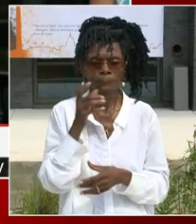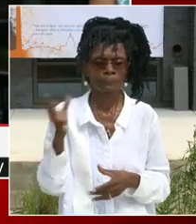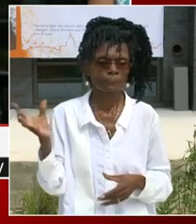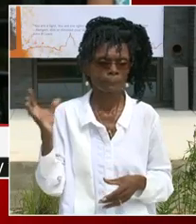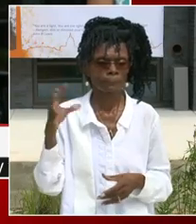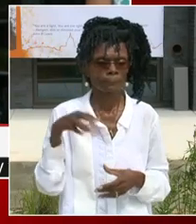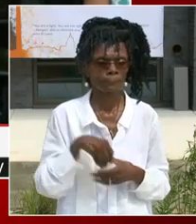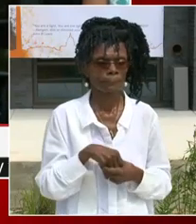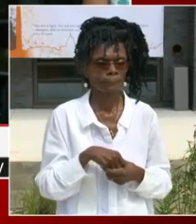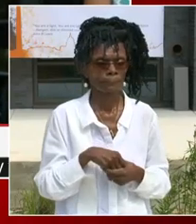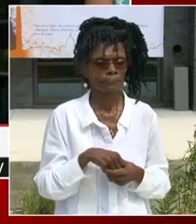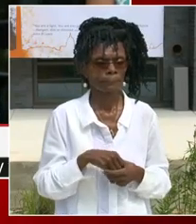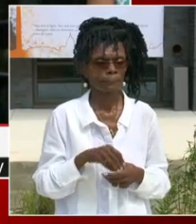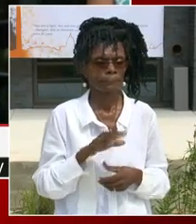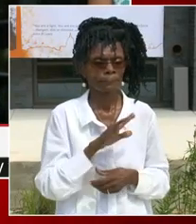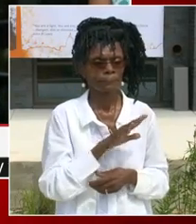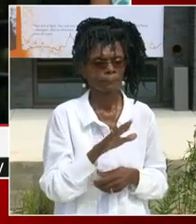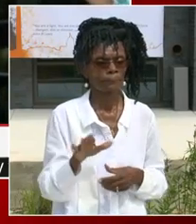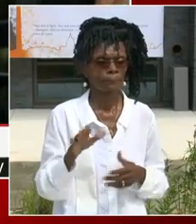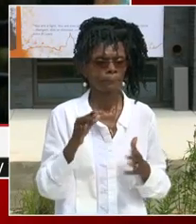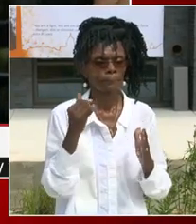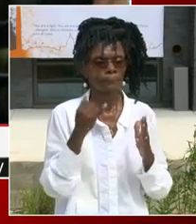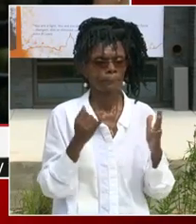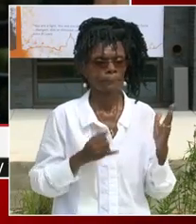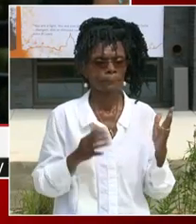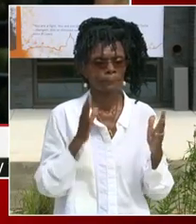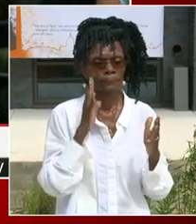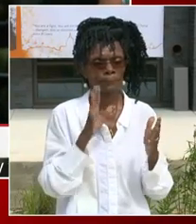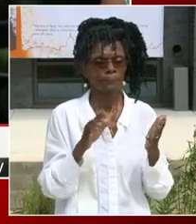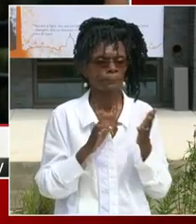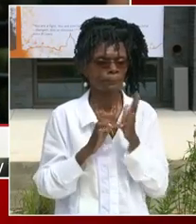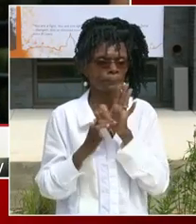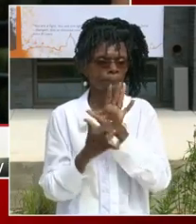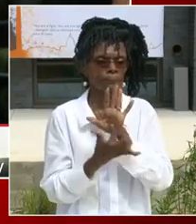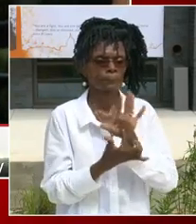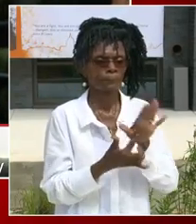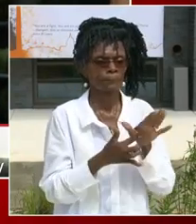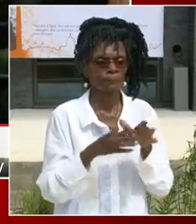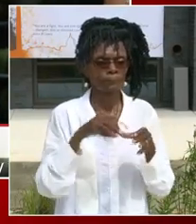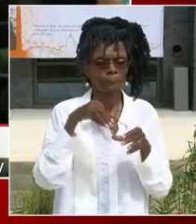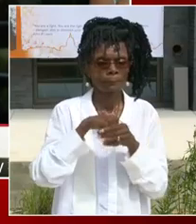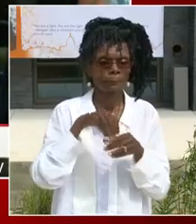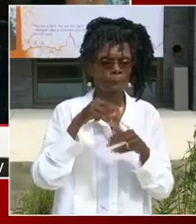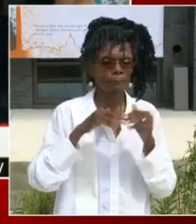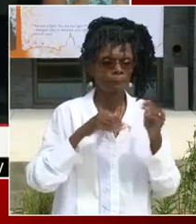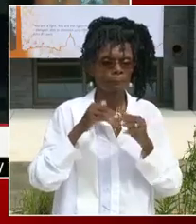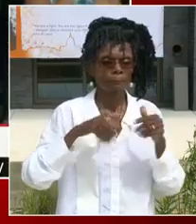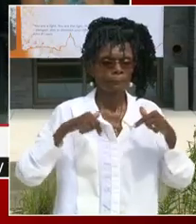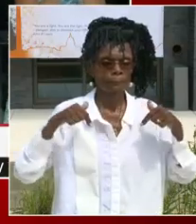pieces will be displayed throughout the building. Thank you, and congratulations to the Lewis community.